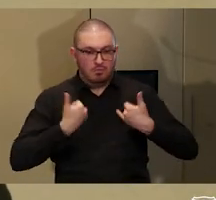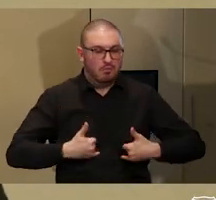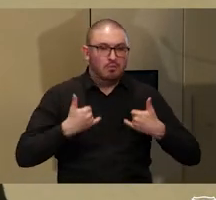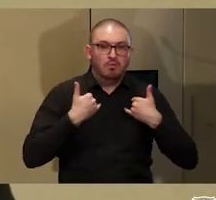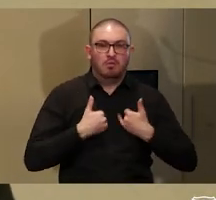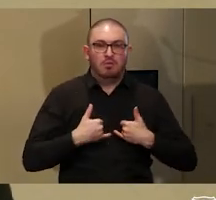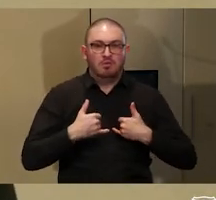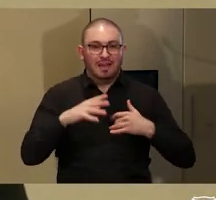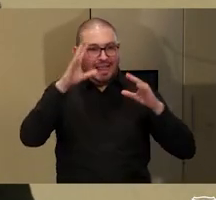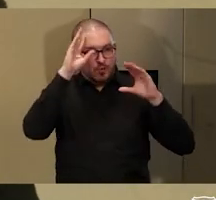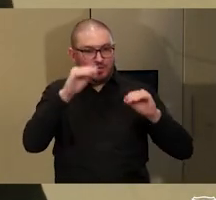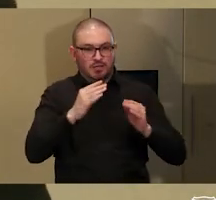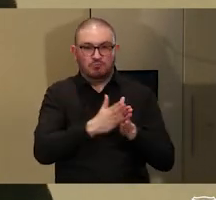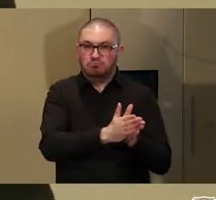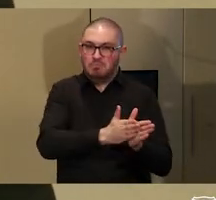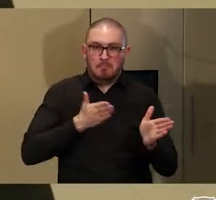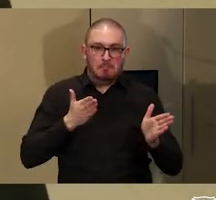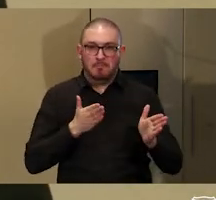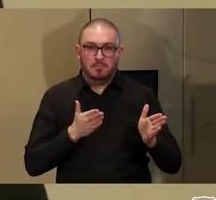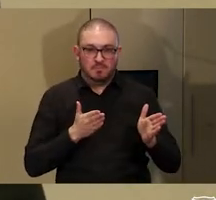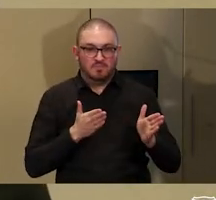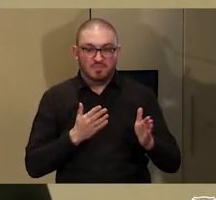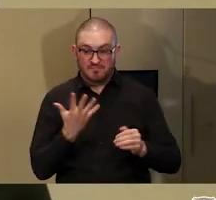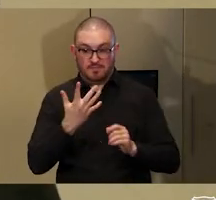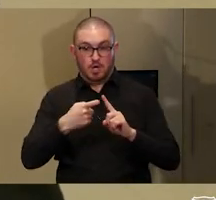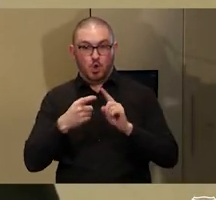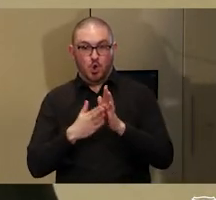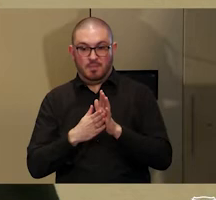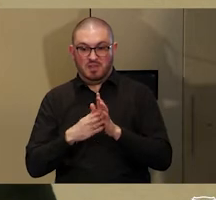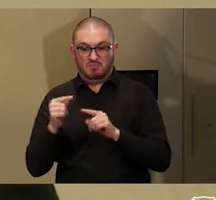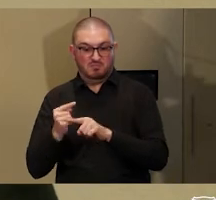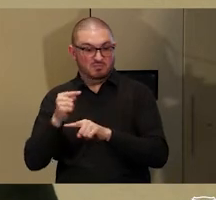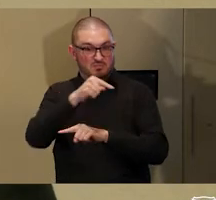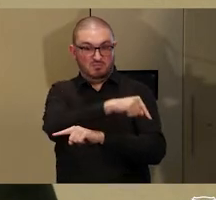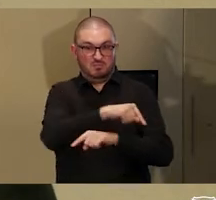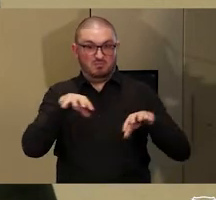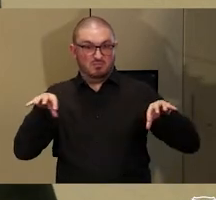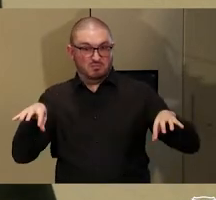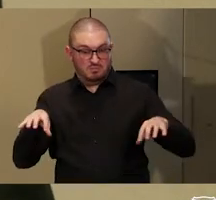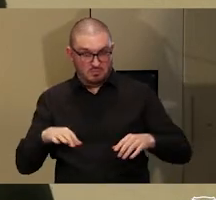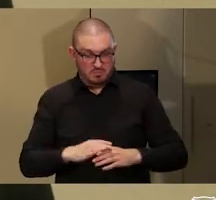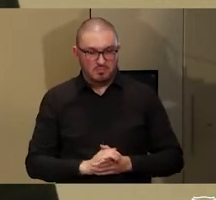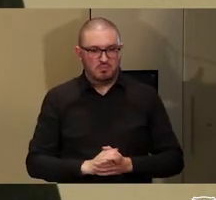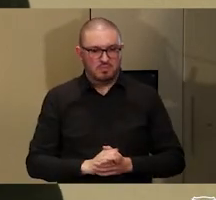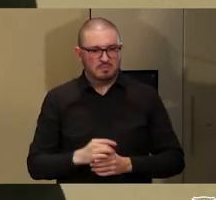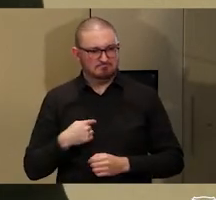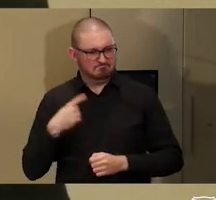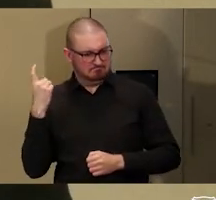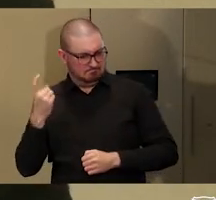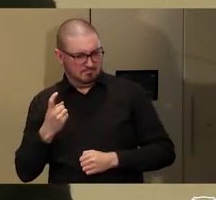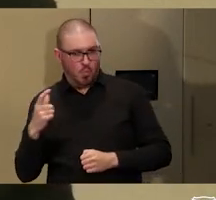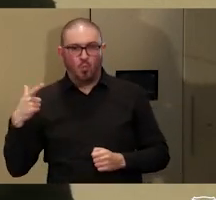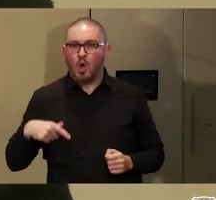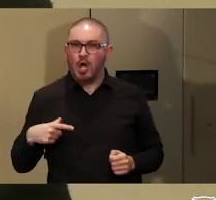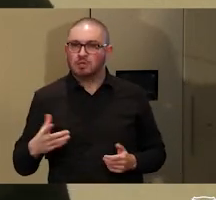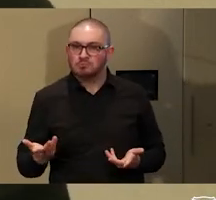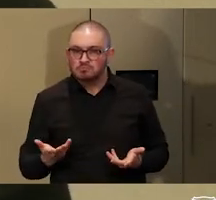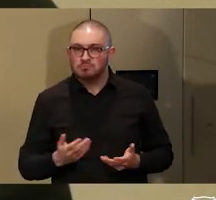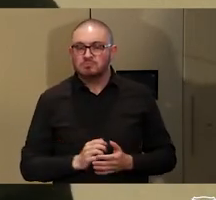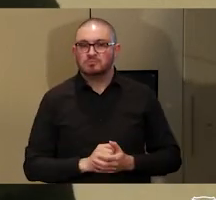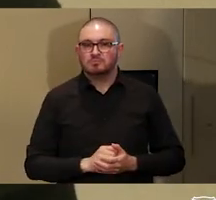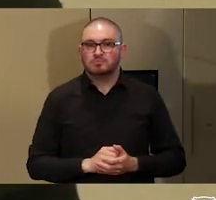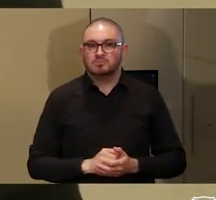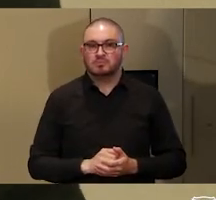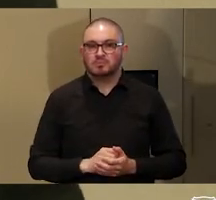education issues. So I'm interested in why that's the case. Why in a